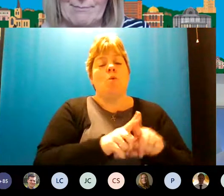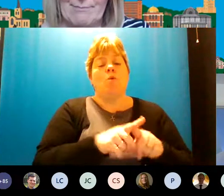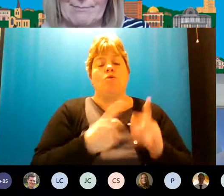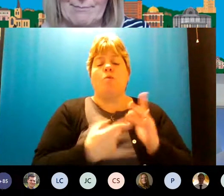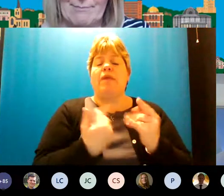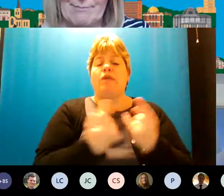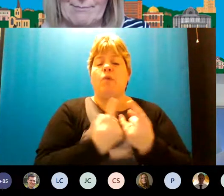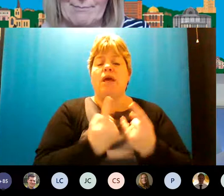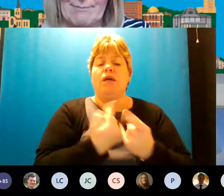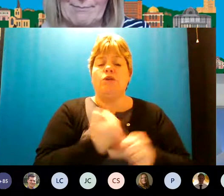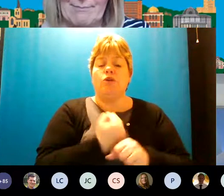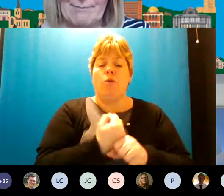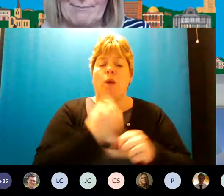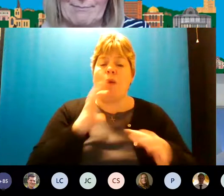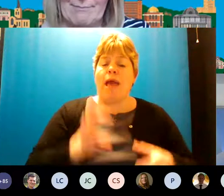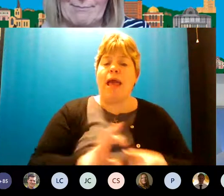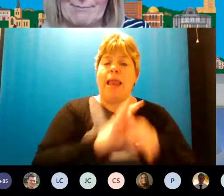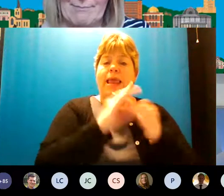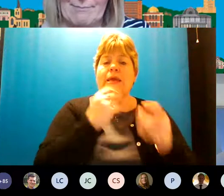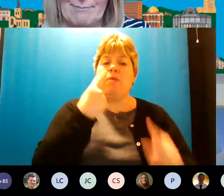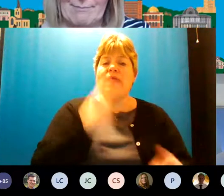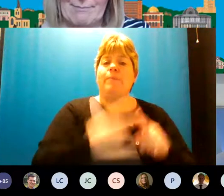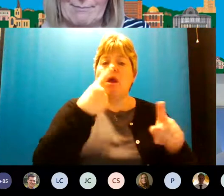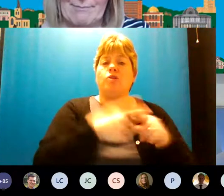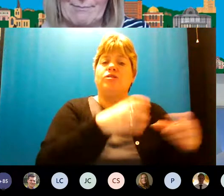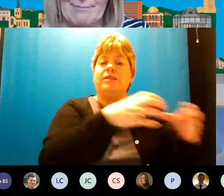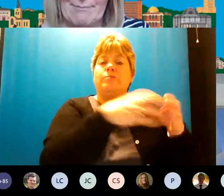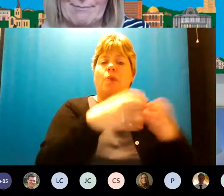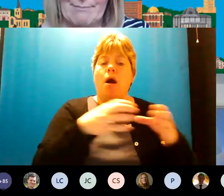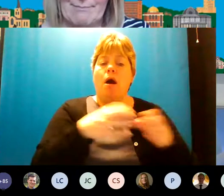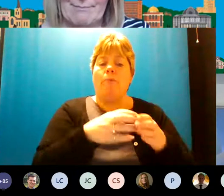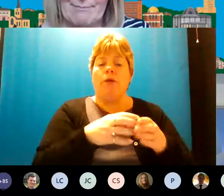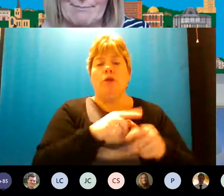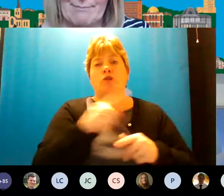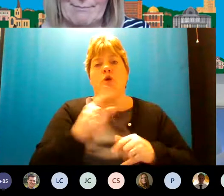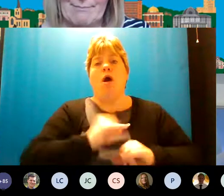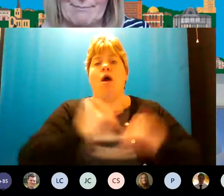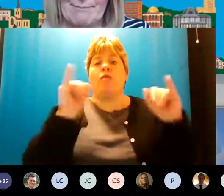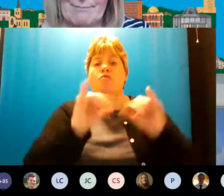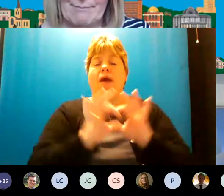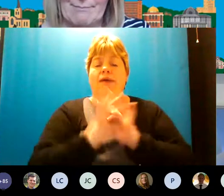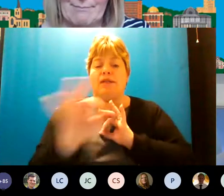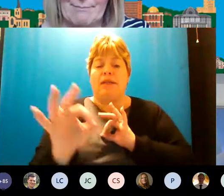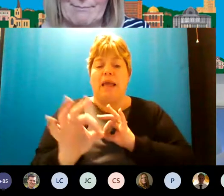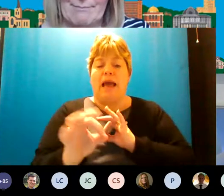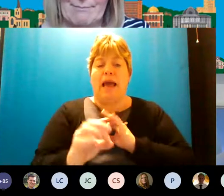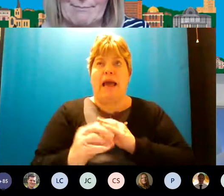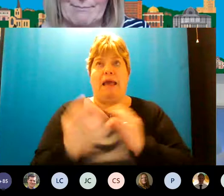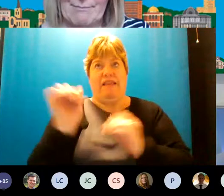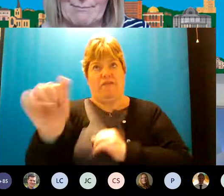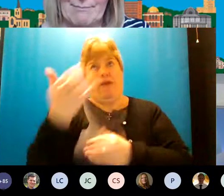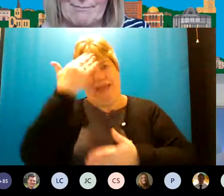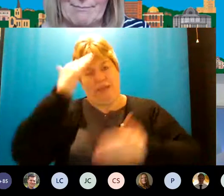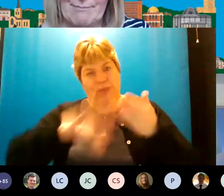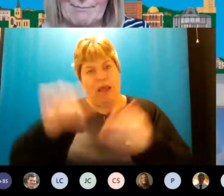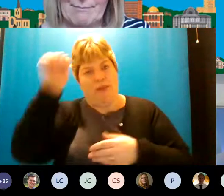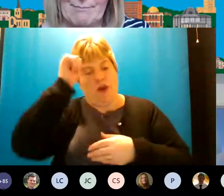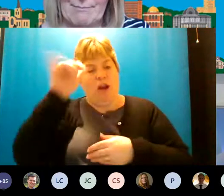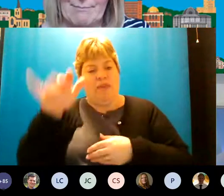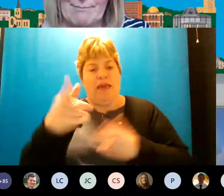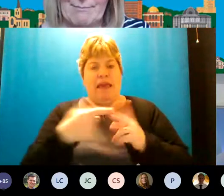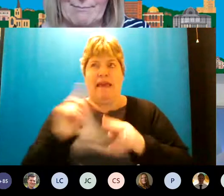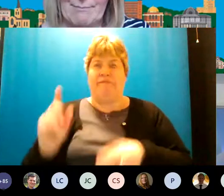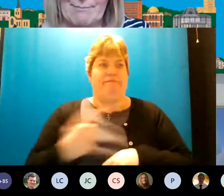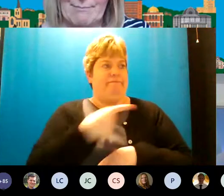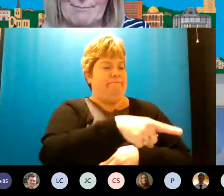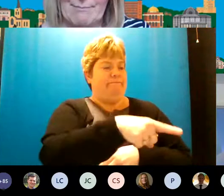is we're linking in um the emergency departments to the crisis line and people with experience and knowledge so that if people do present